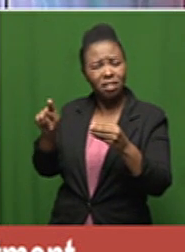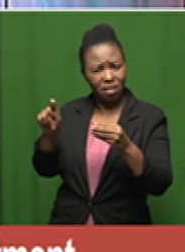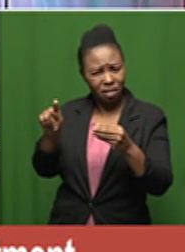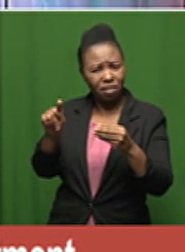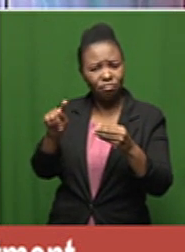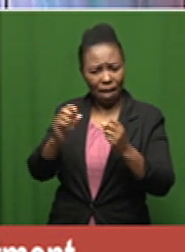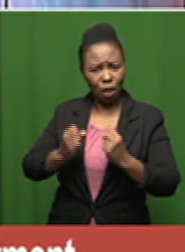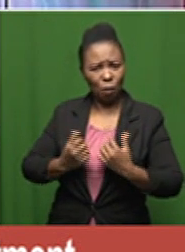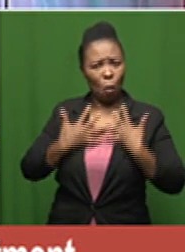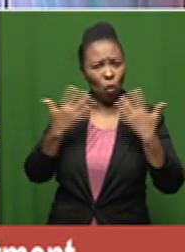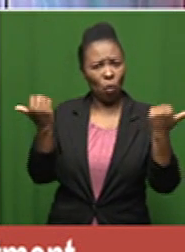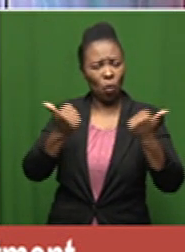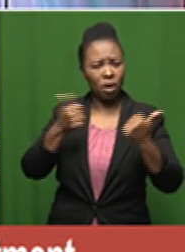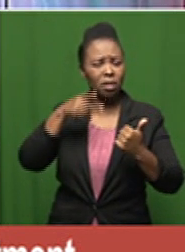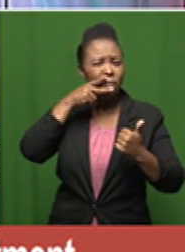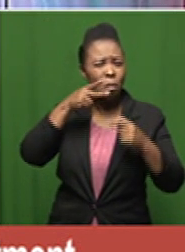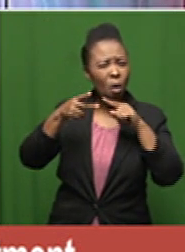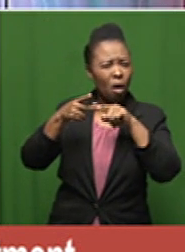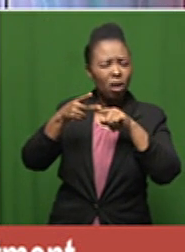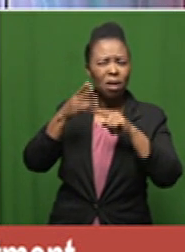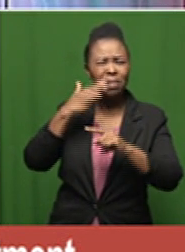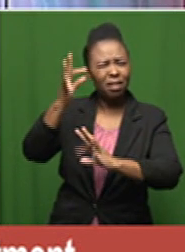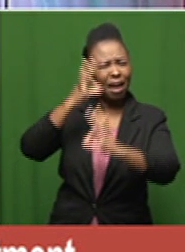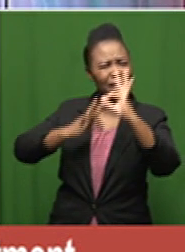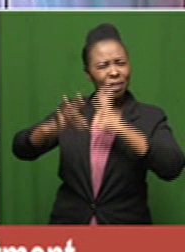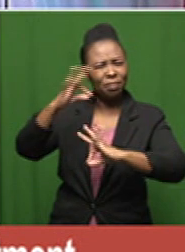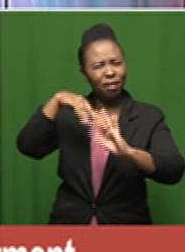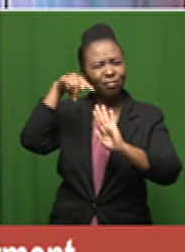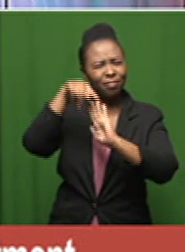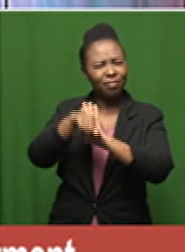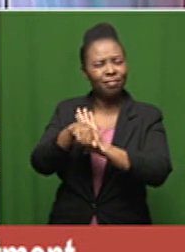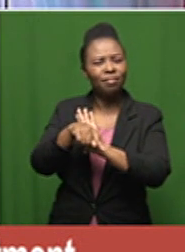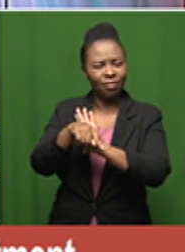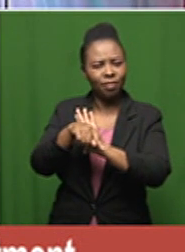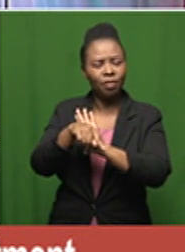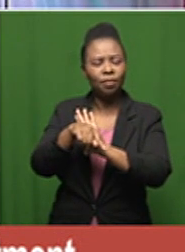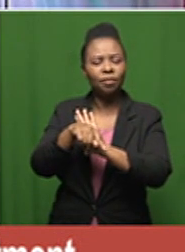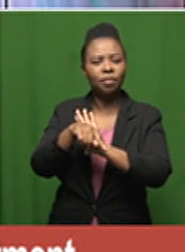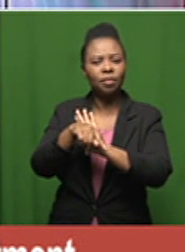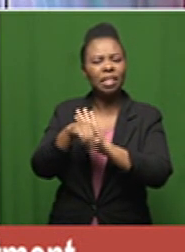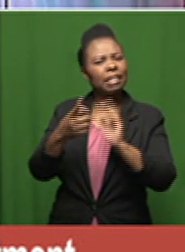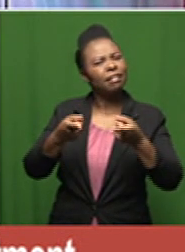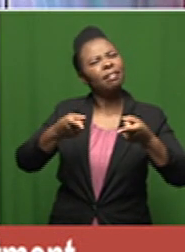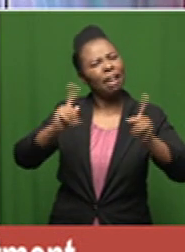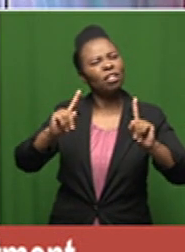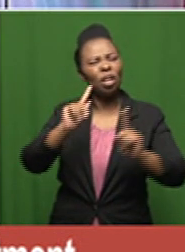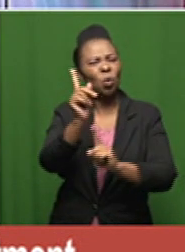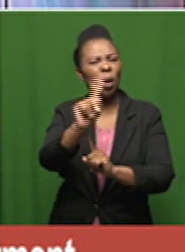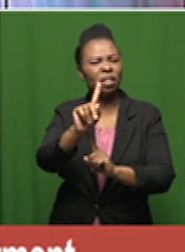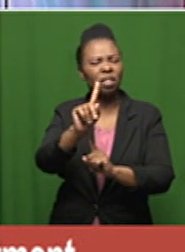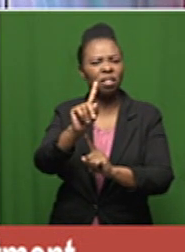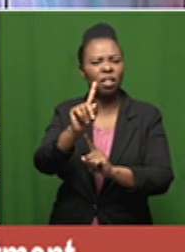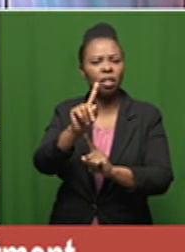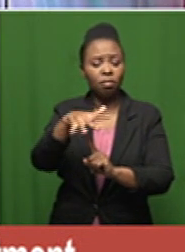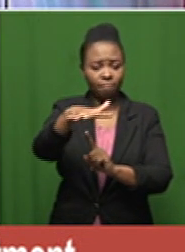in a context like this just explain to us again um the dangers perhaps of having smoke in an environment